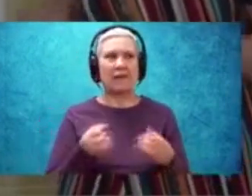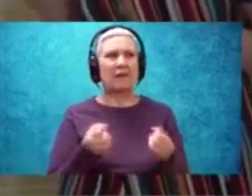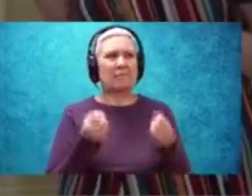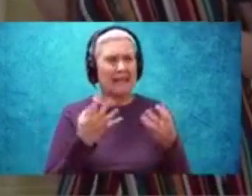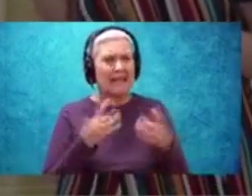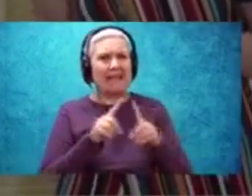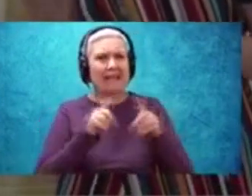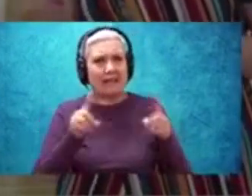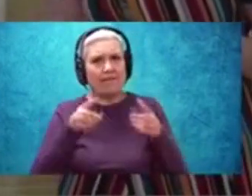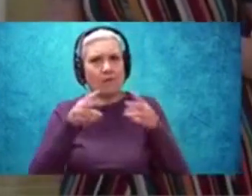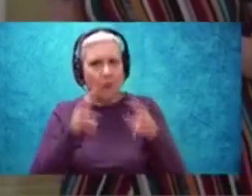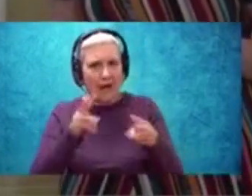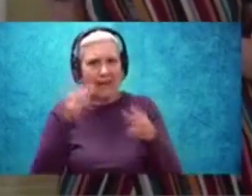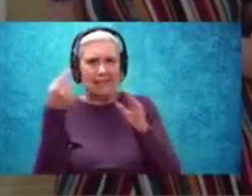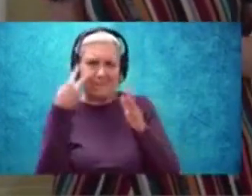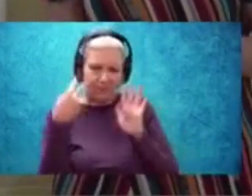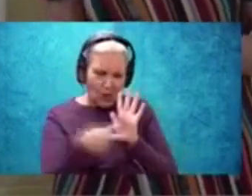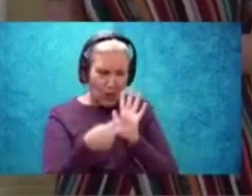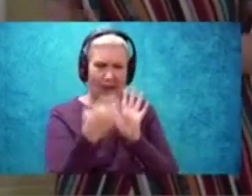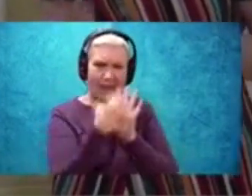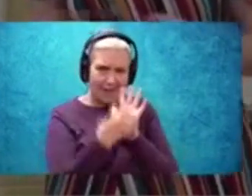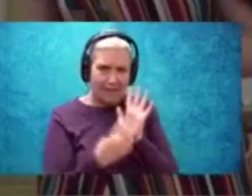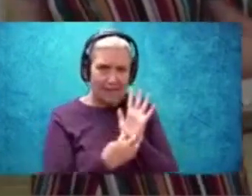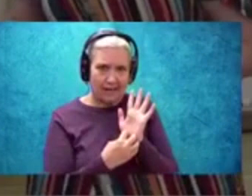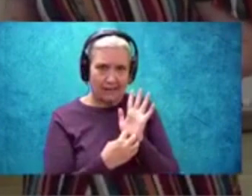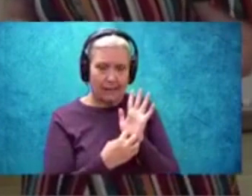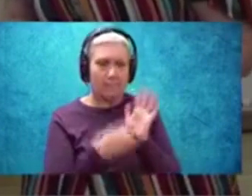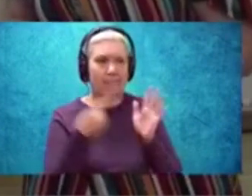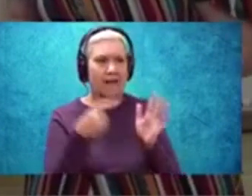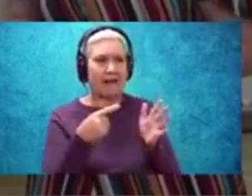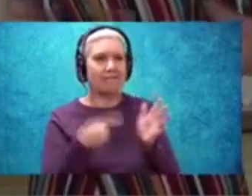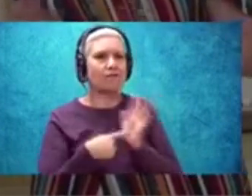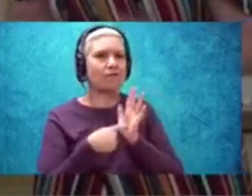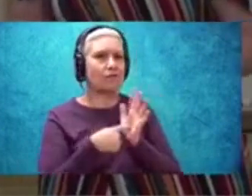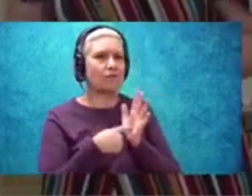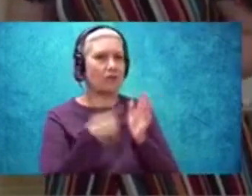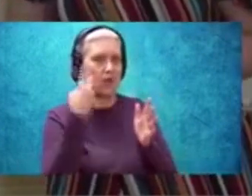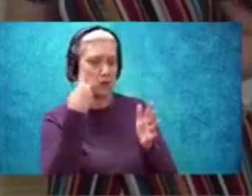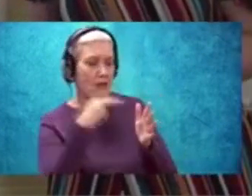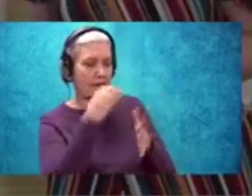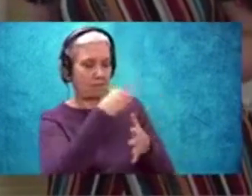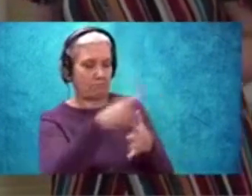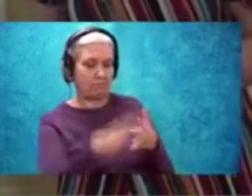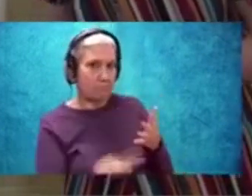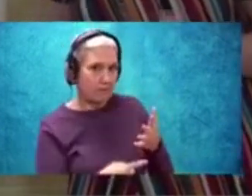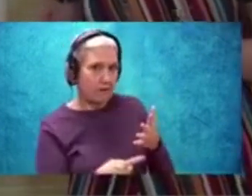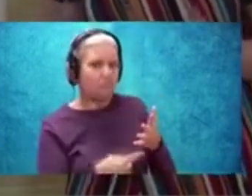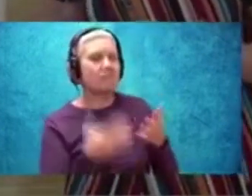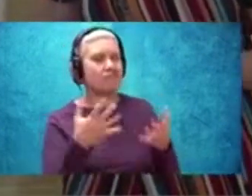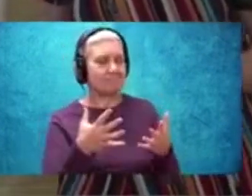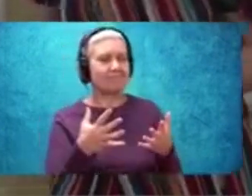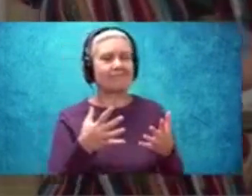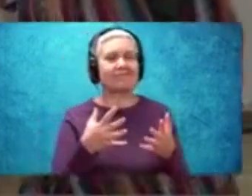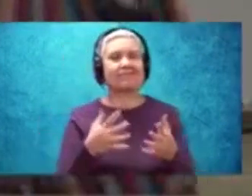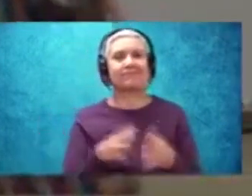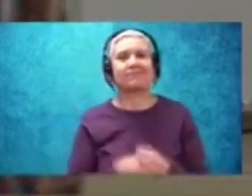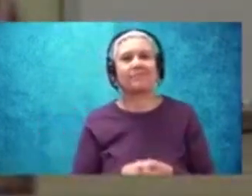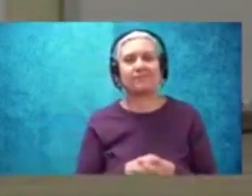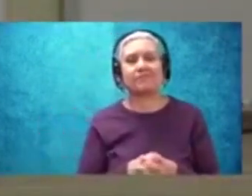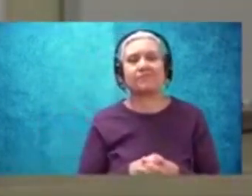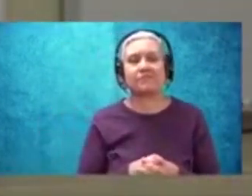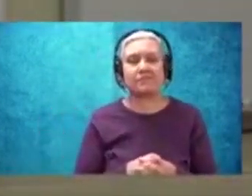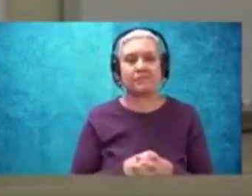just remember, if you're using those details to show that idea, you're doing your job, okay? So let's do this together.